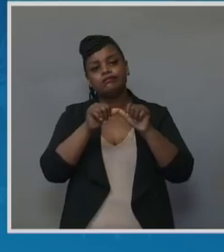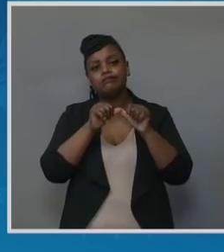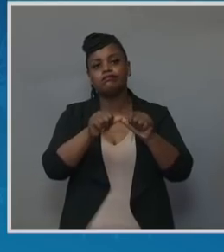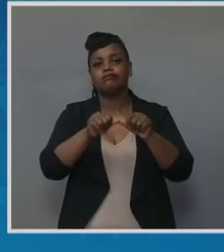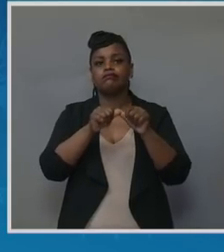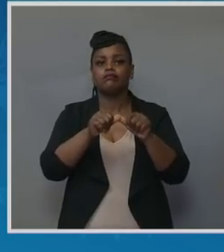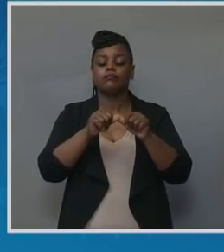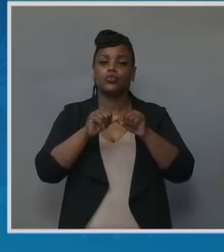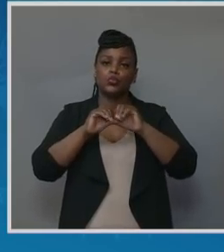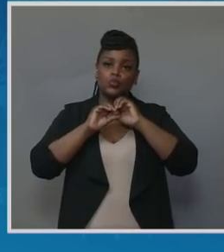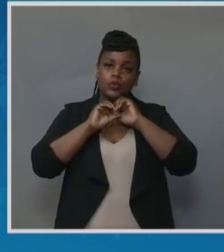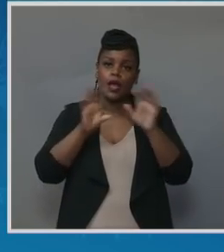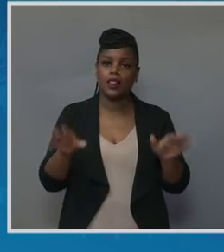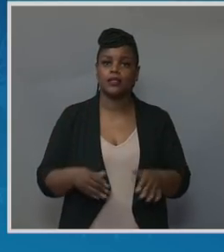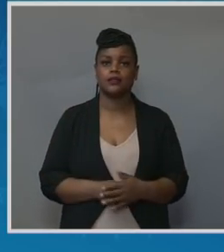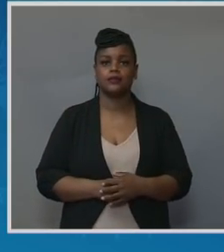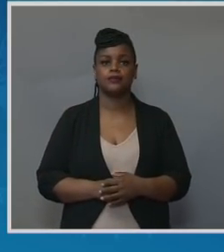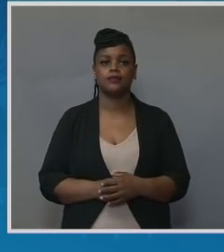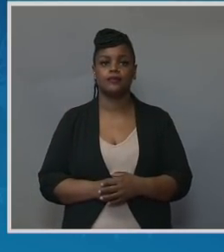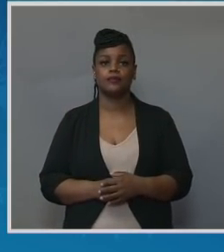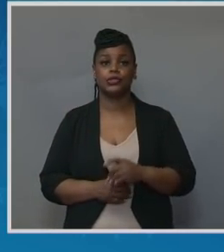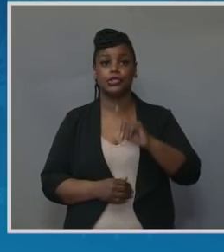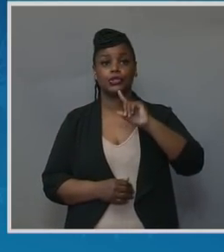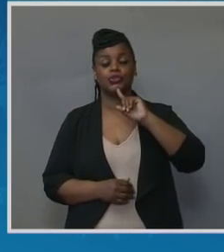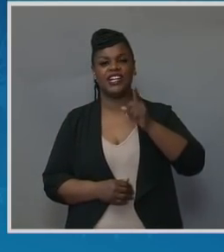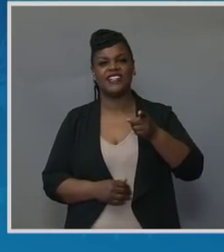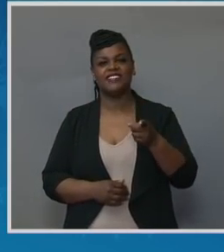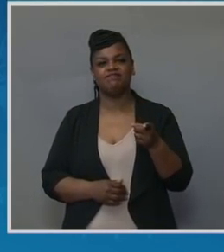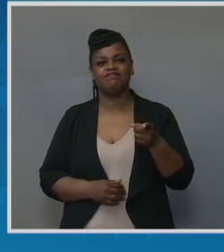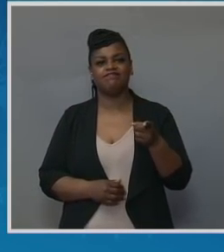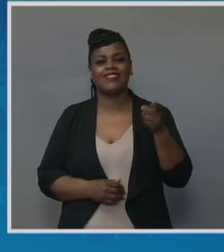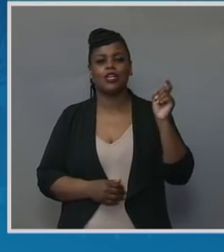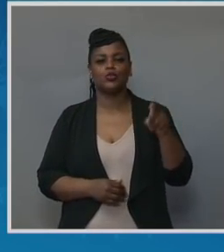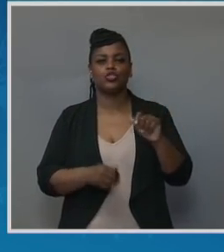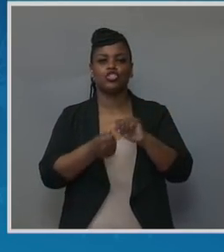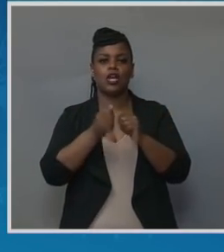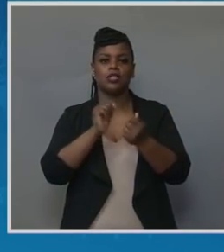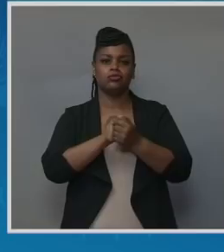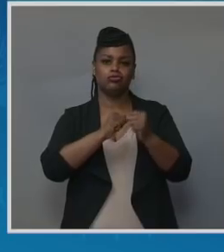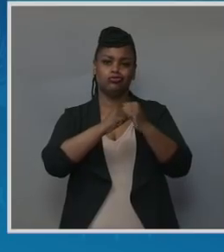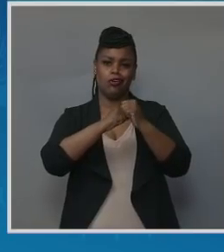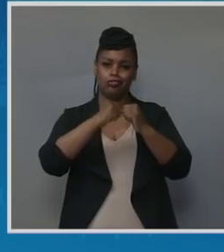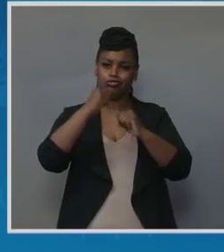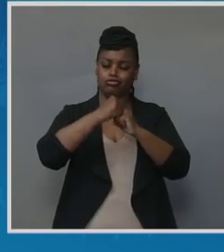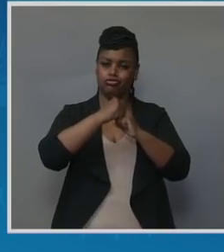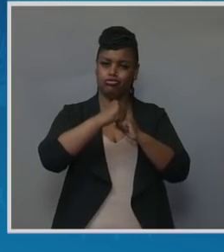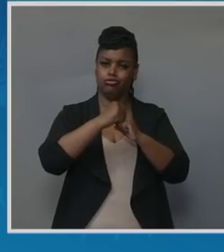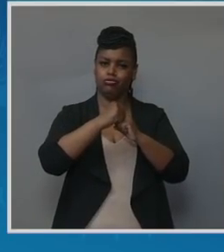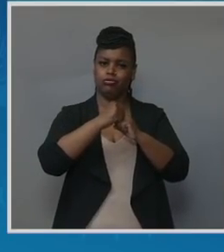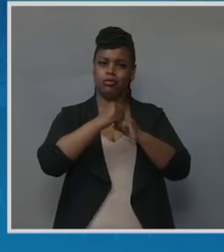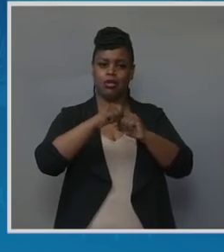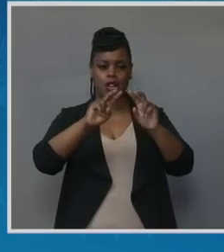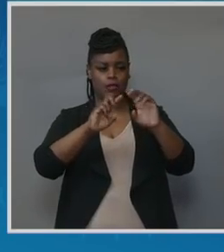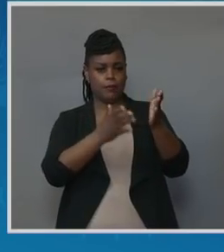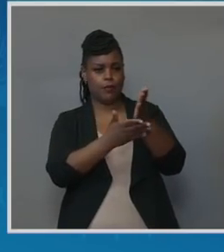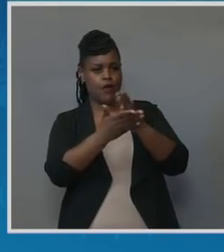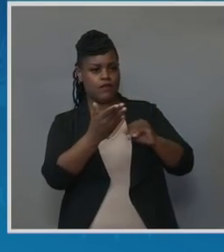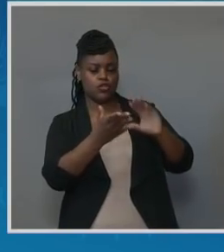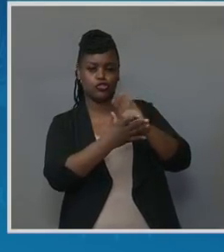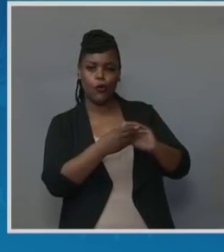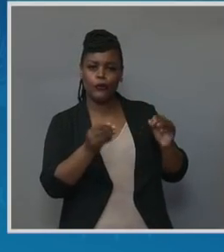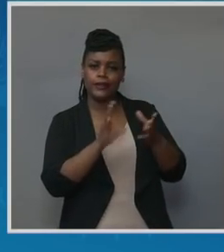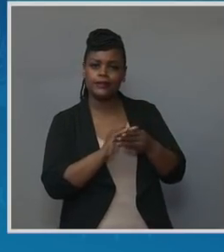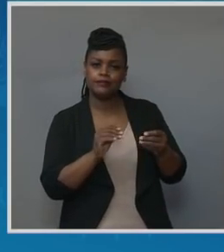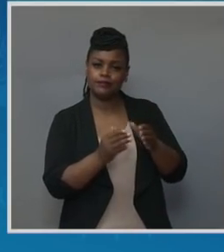These disparities are deeply rooted in structural racism. An important part of this story is the fact